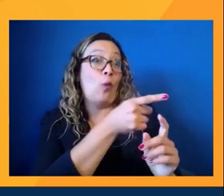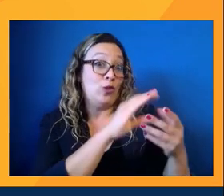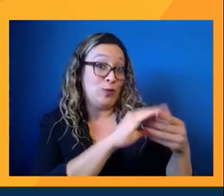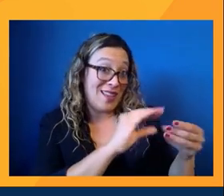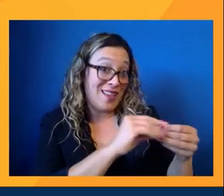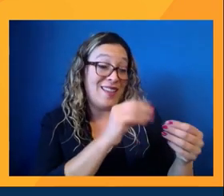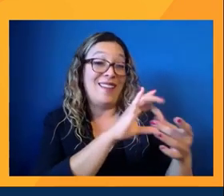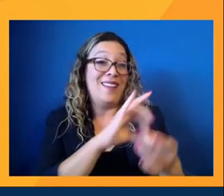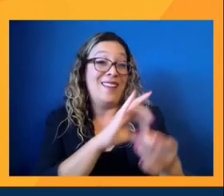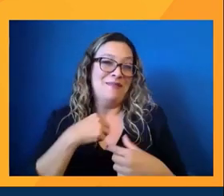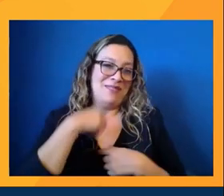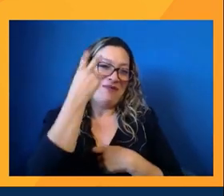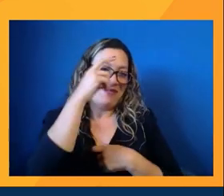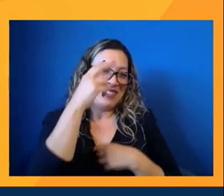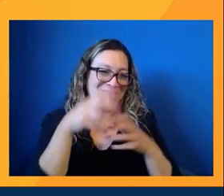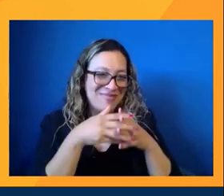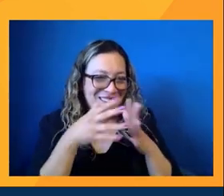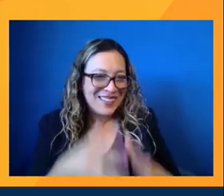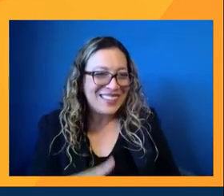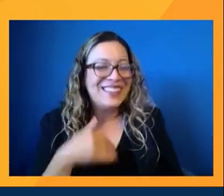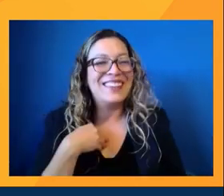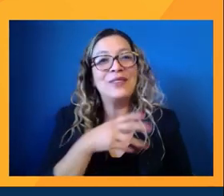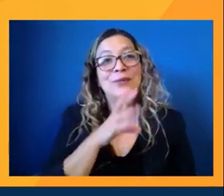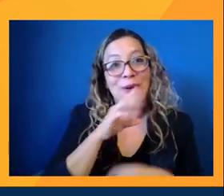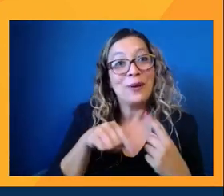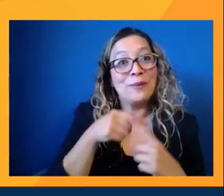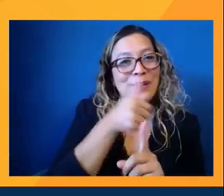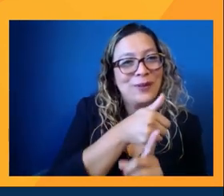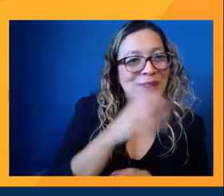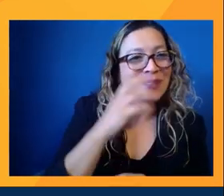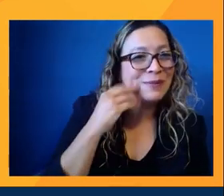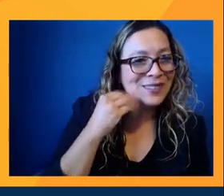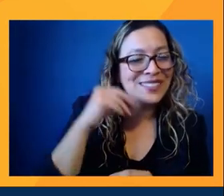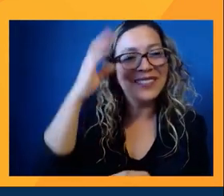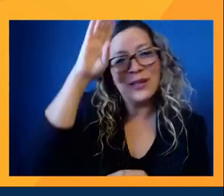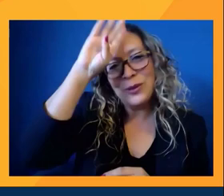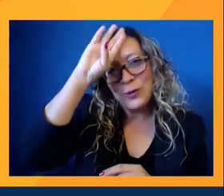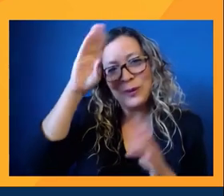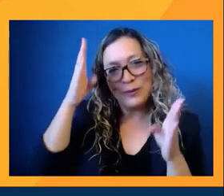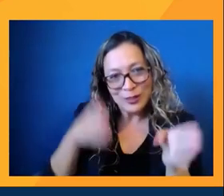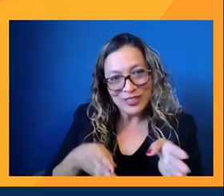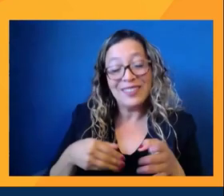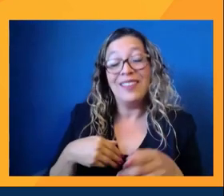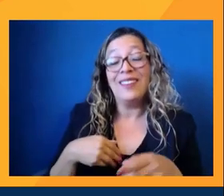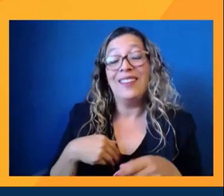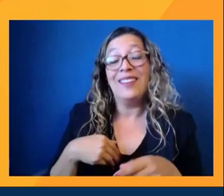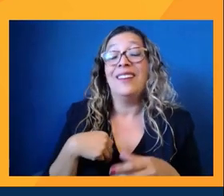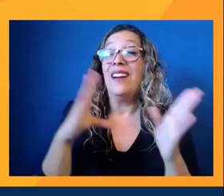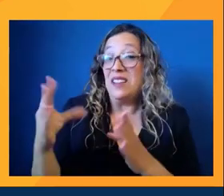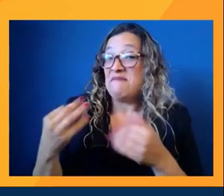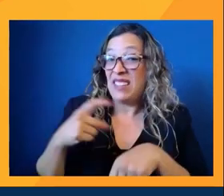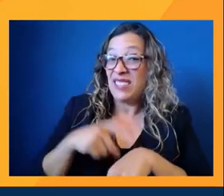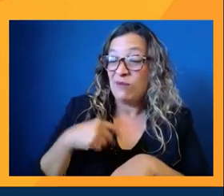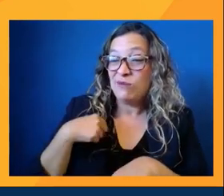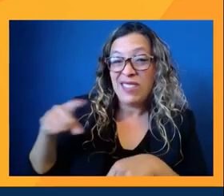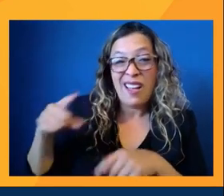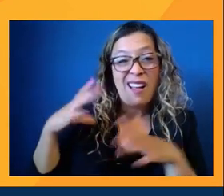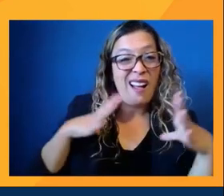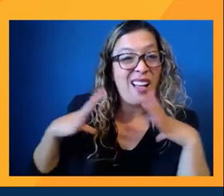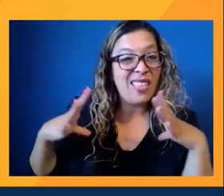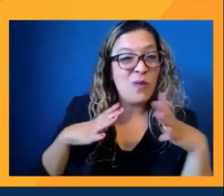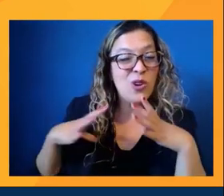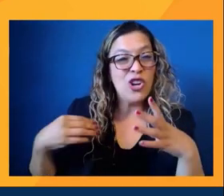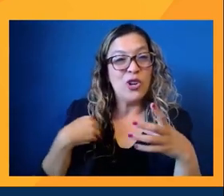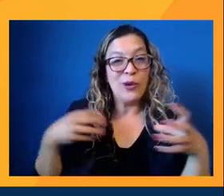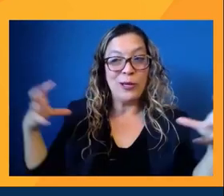Mexican-American. You talk about being from Cuba. A lot of times in Hollywood, as Latinos, we are lumped into just